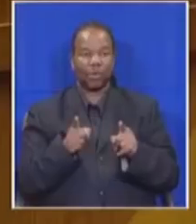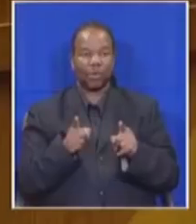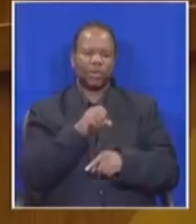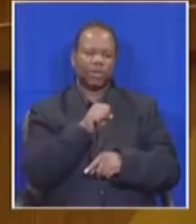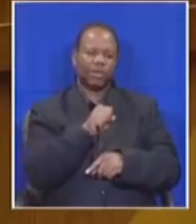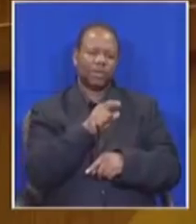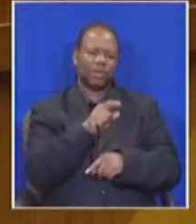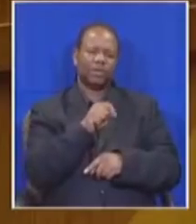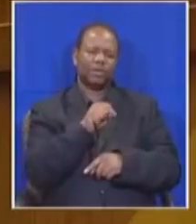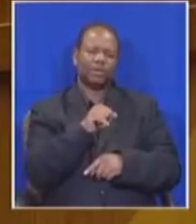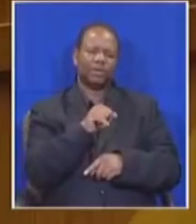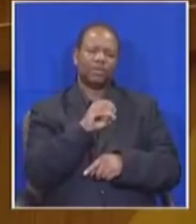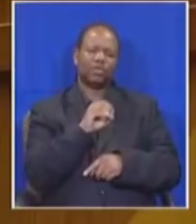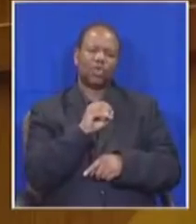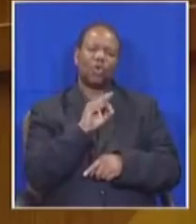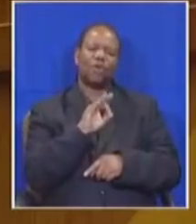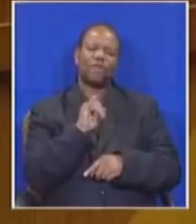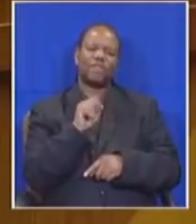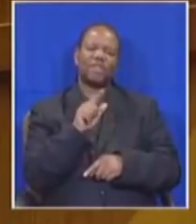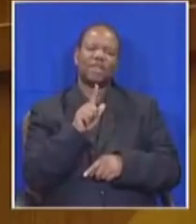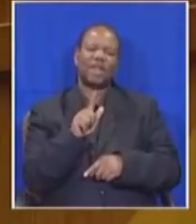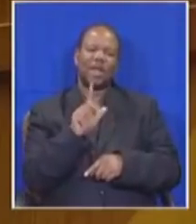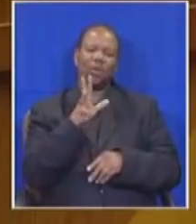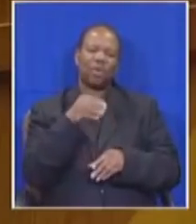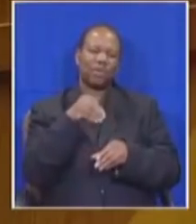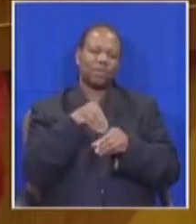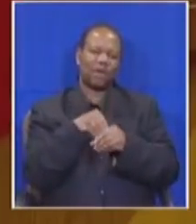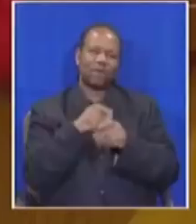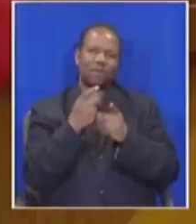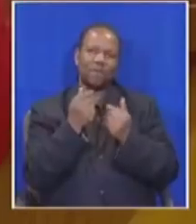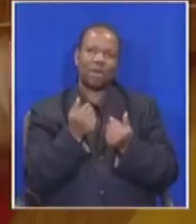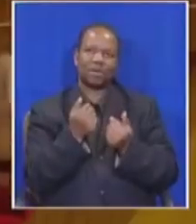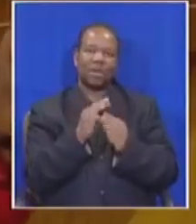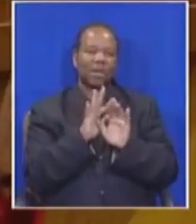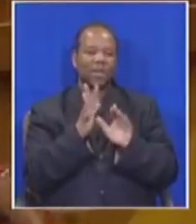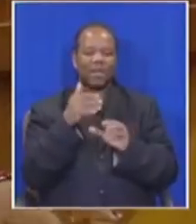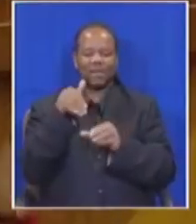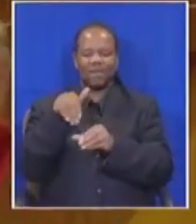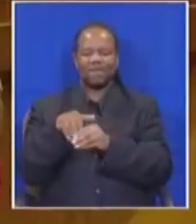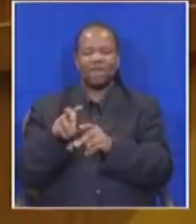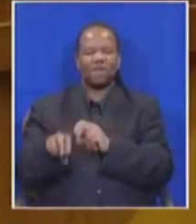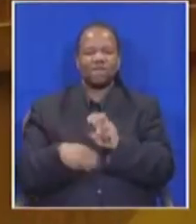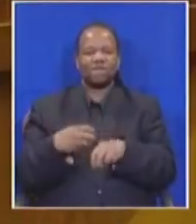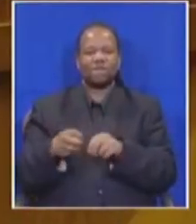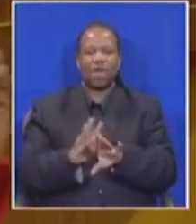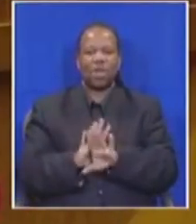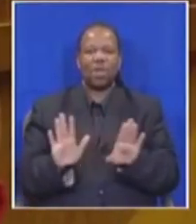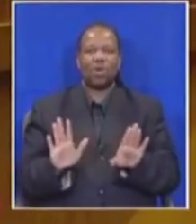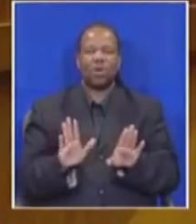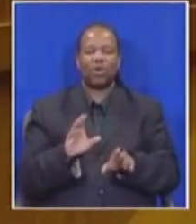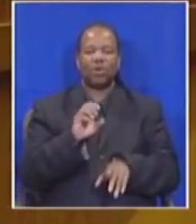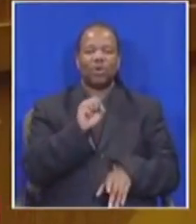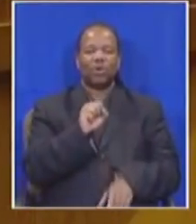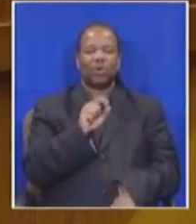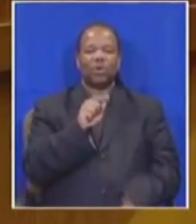where they are involved with the fiskars they never get their hands in the cookie jar so that one we don't have a